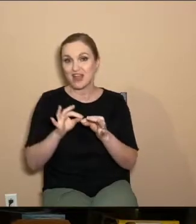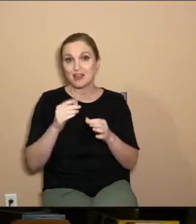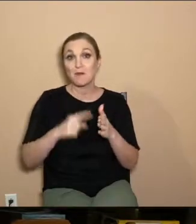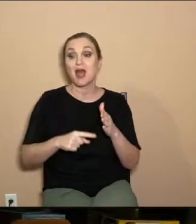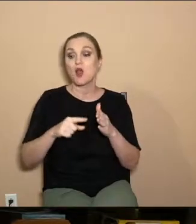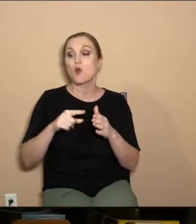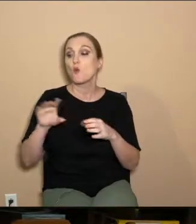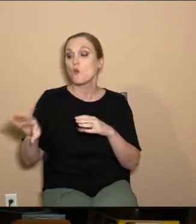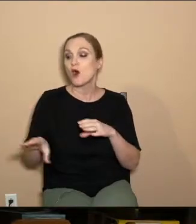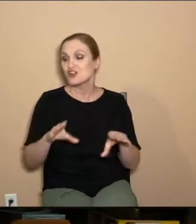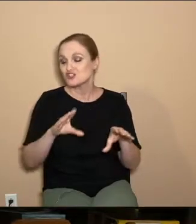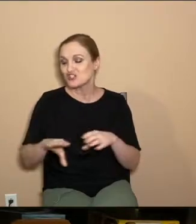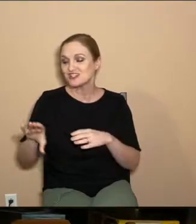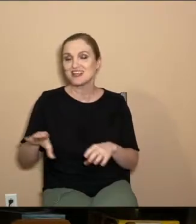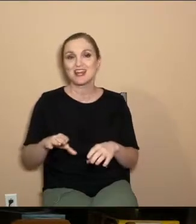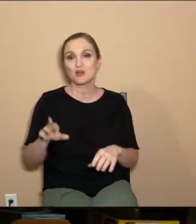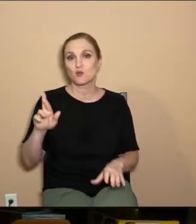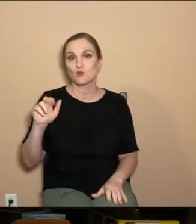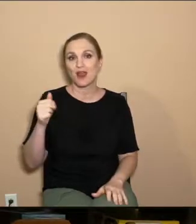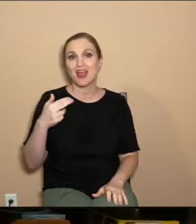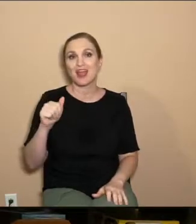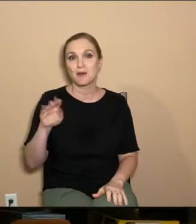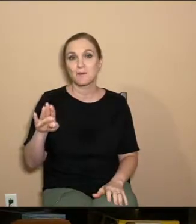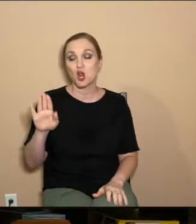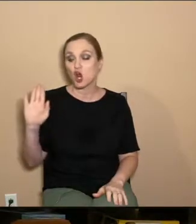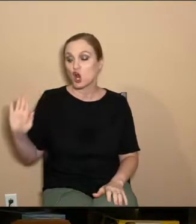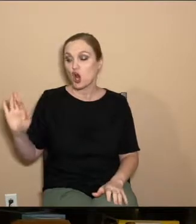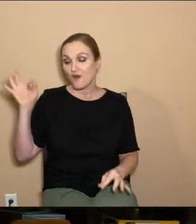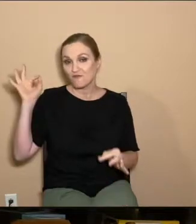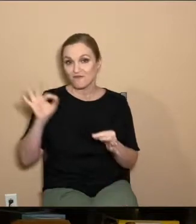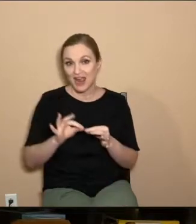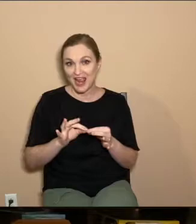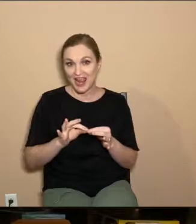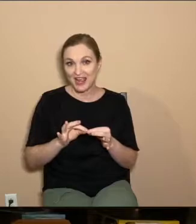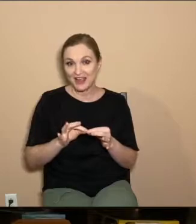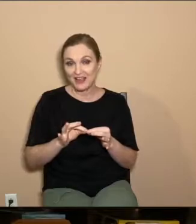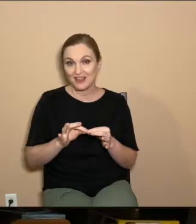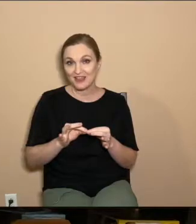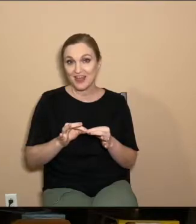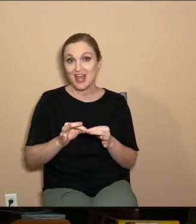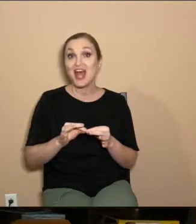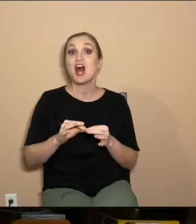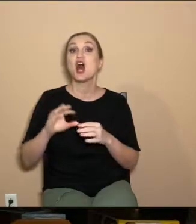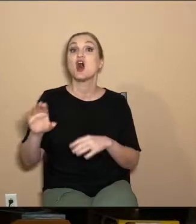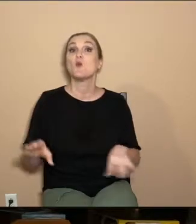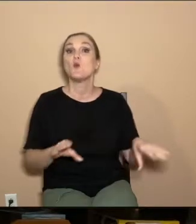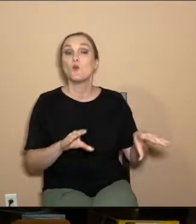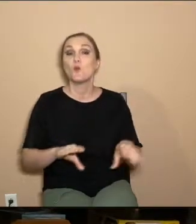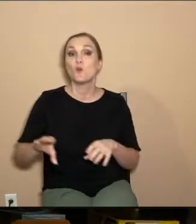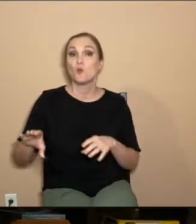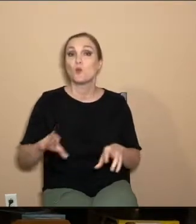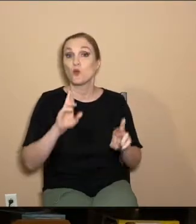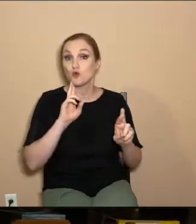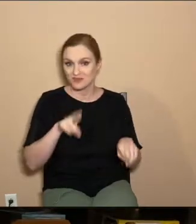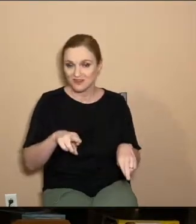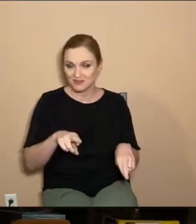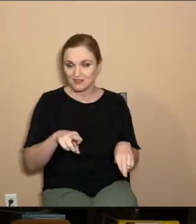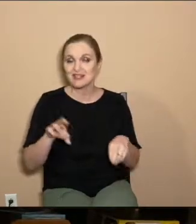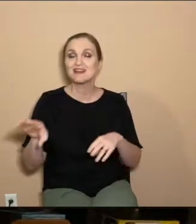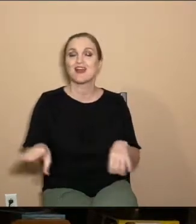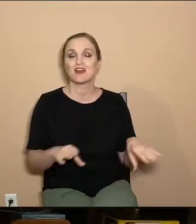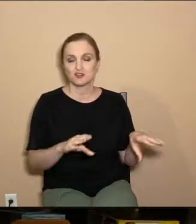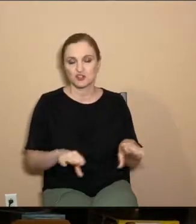they did, uh, that Rahab's faith was, you know, turned into action. Her faith resulted in